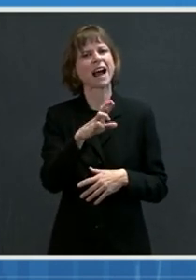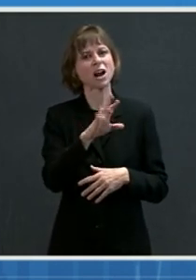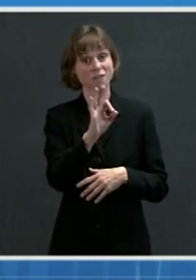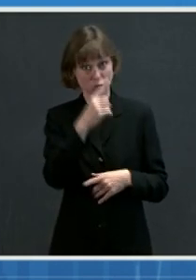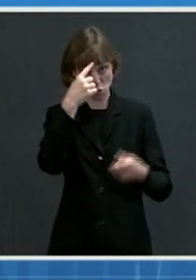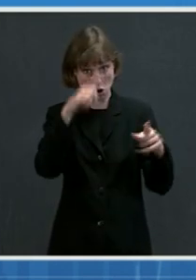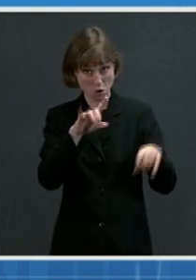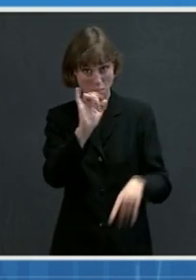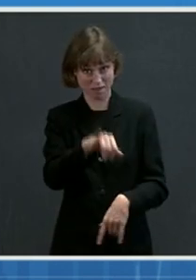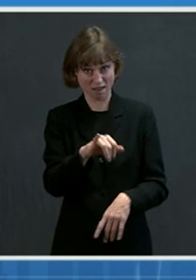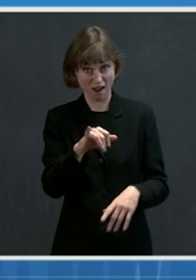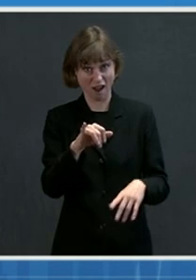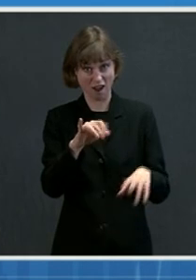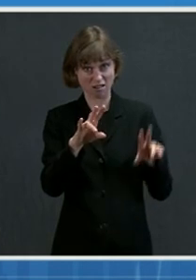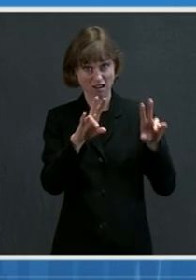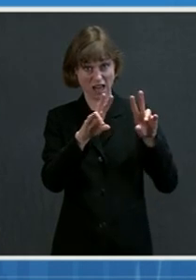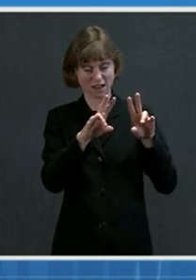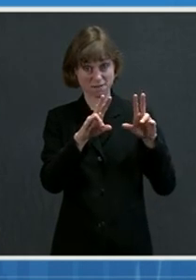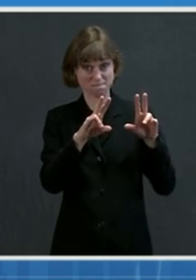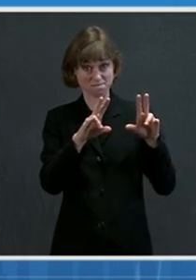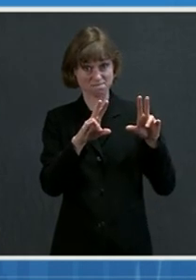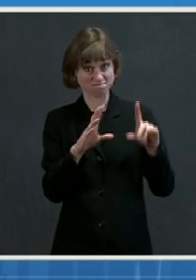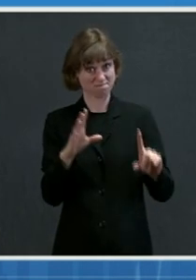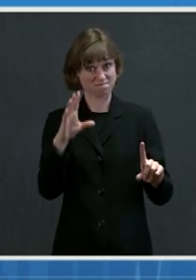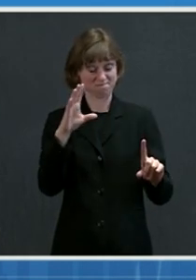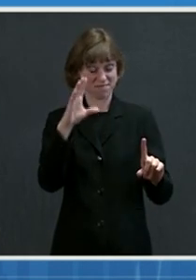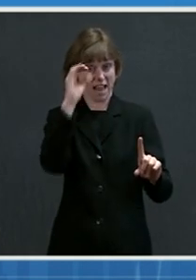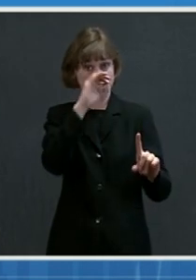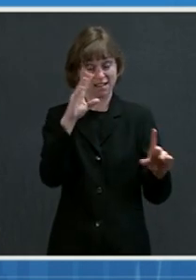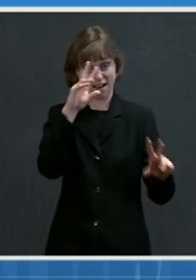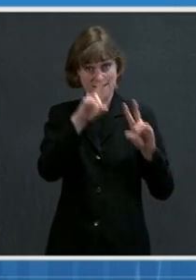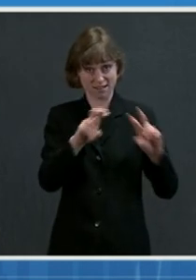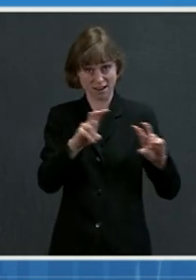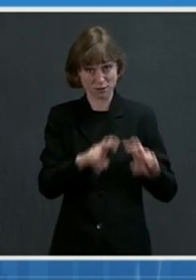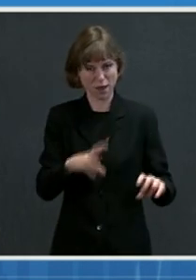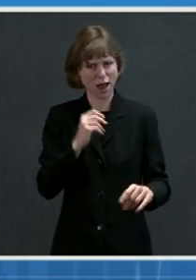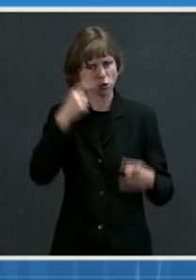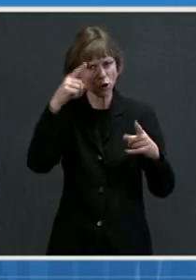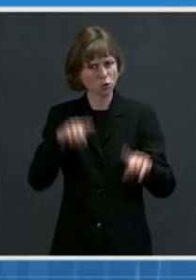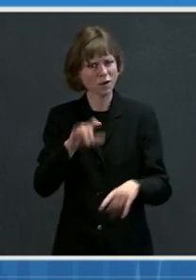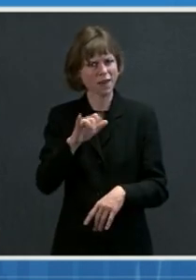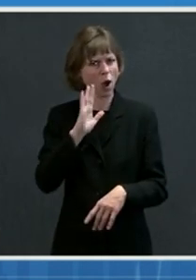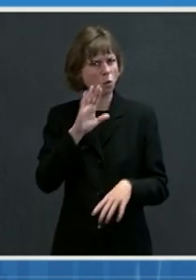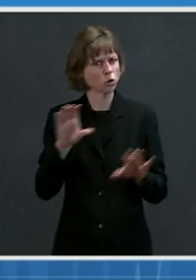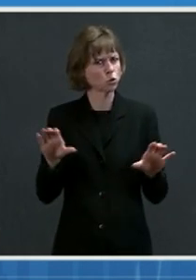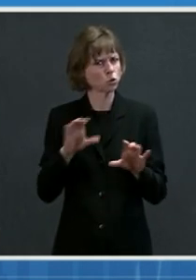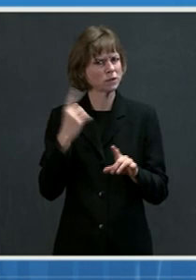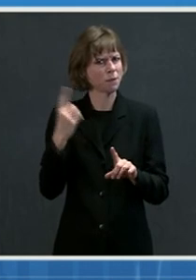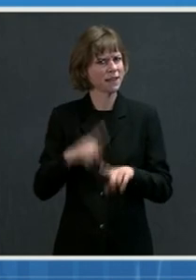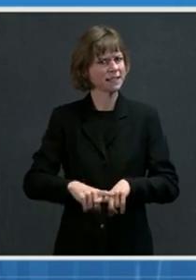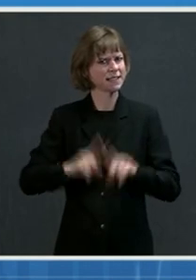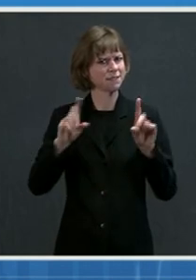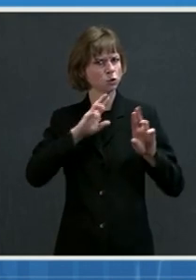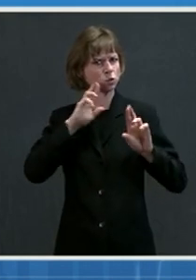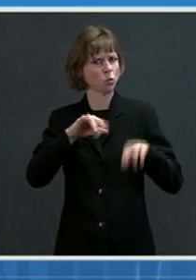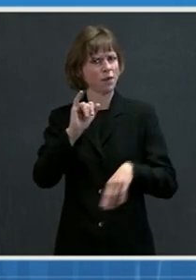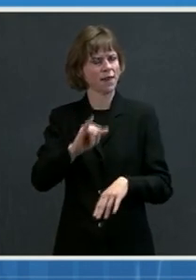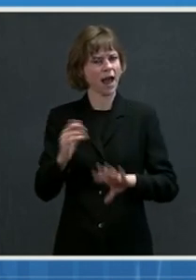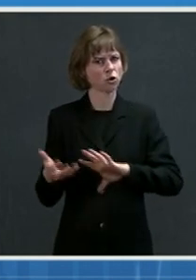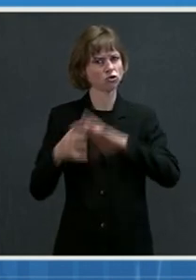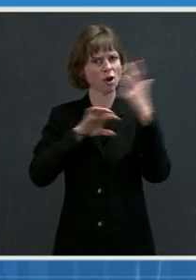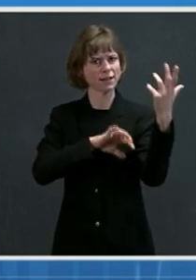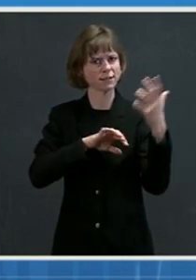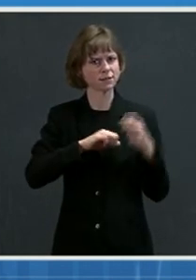with this assessment? And also, do you believe Brazil could be doing anything different to respond to this crisis, especially